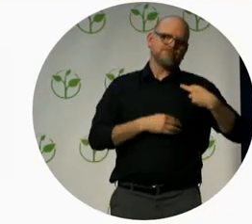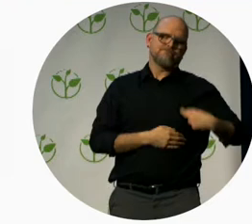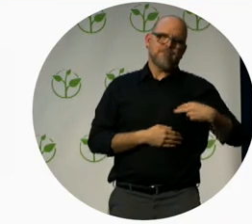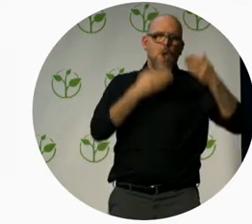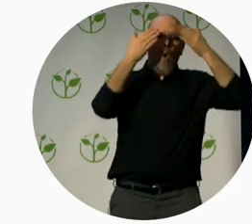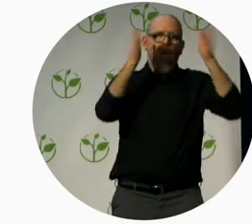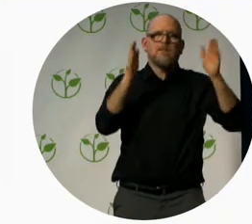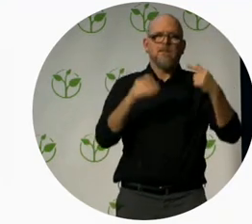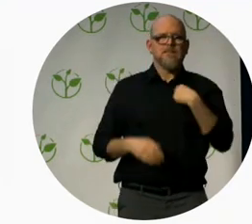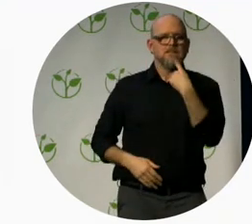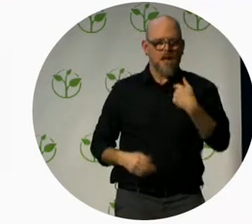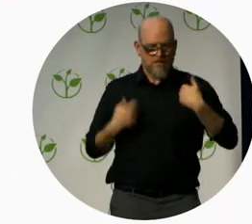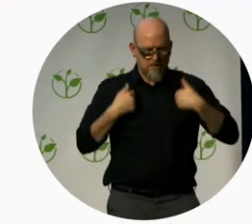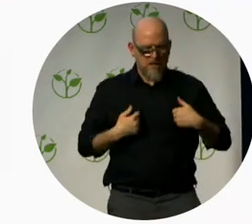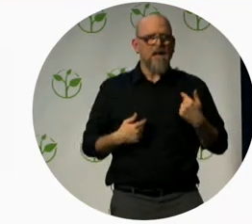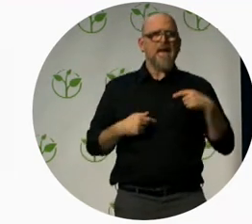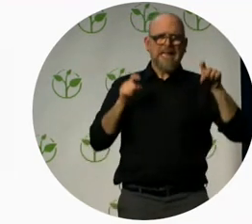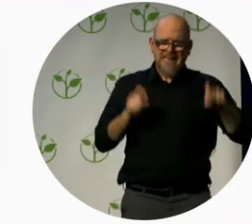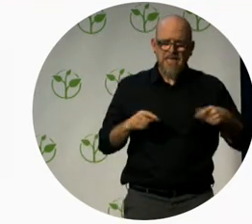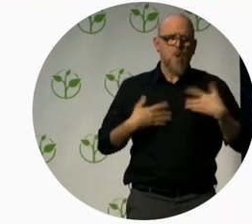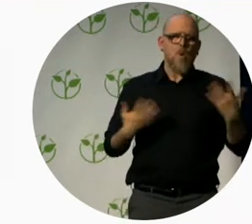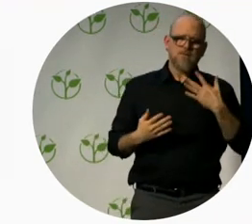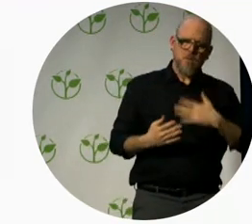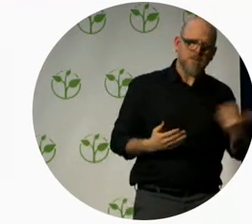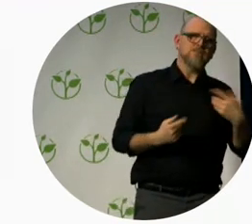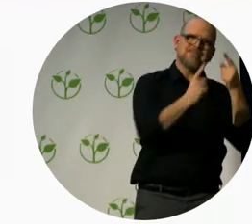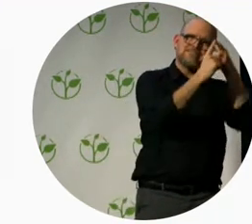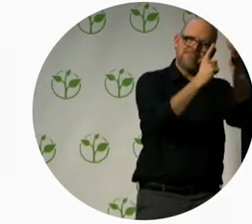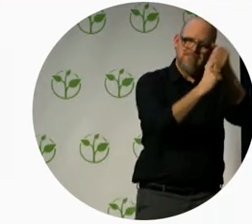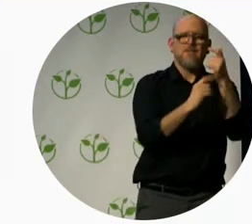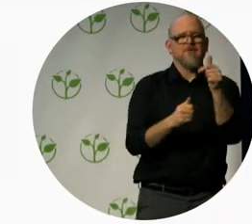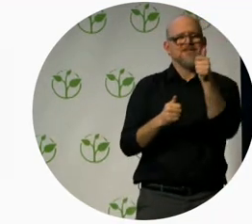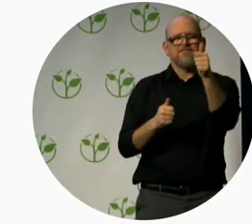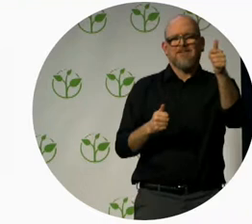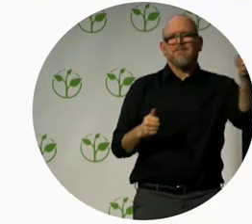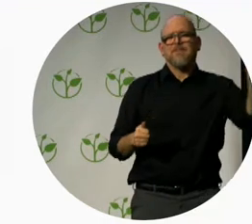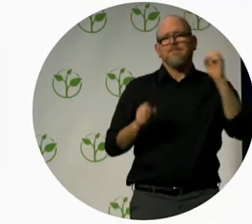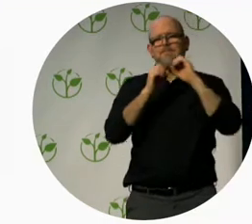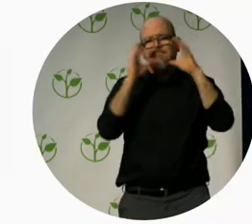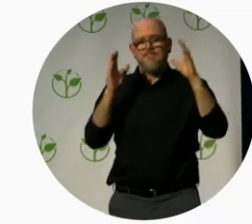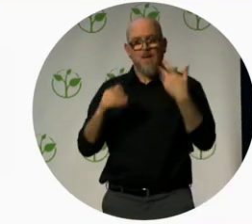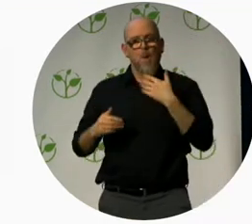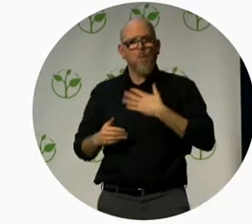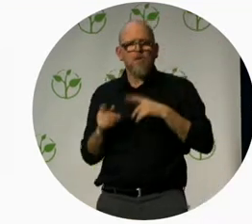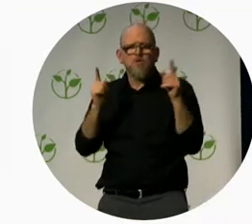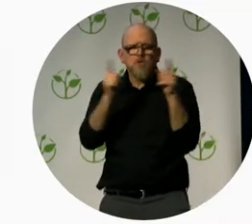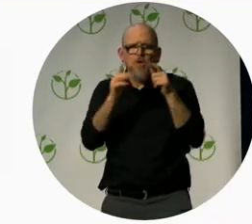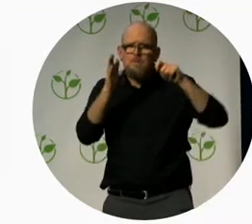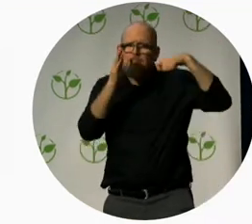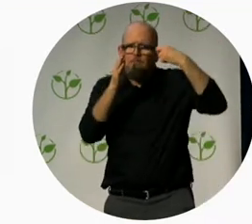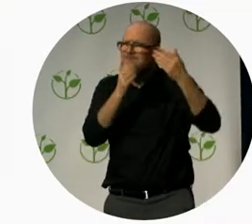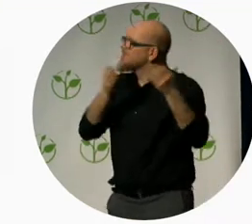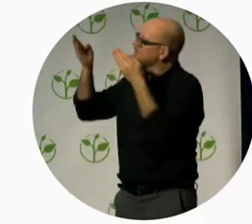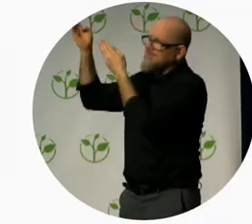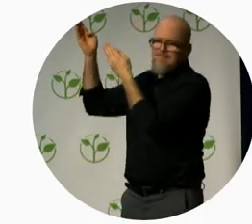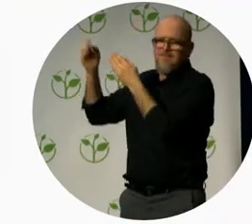and powerfully communicates. This video was created by the Canadian Down Syndrome Society.